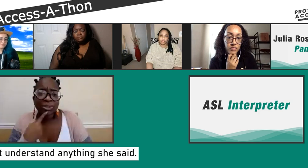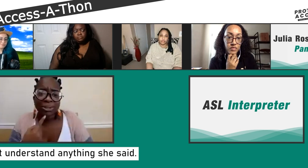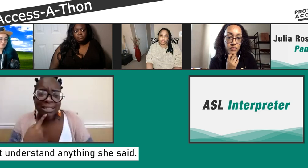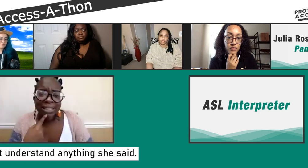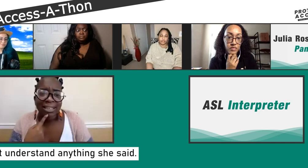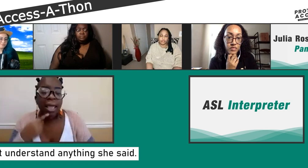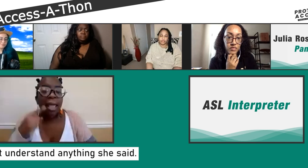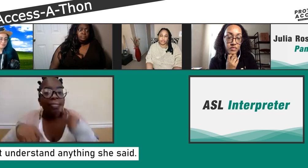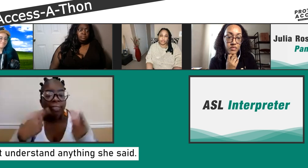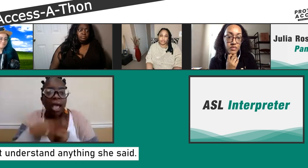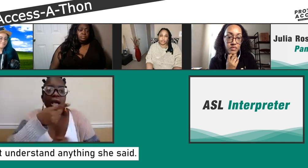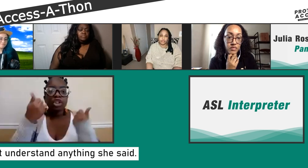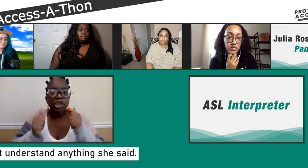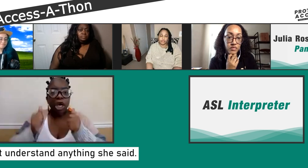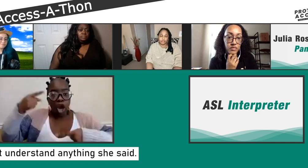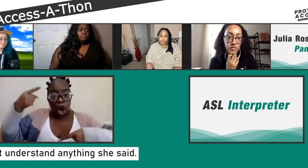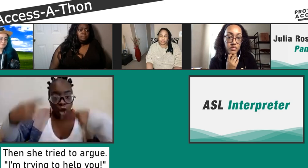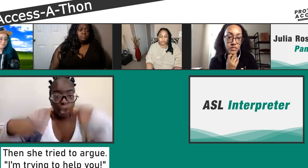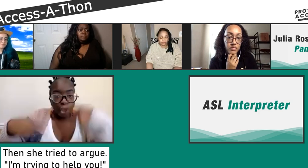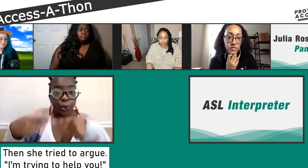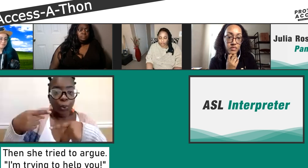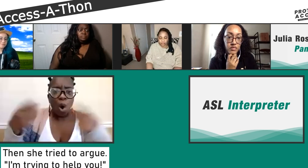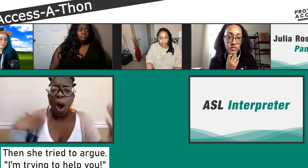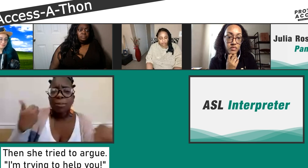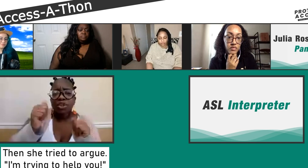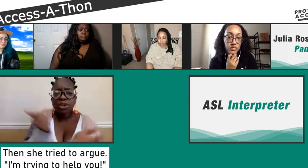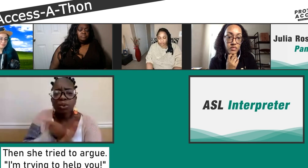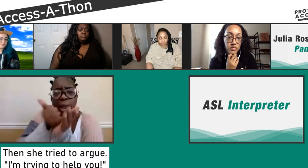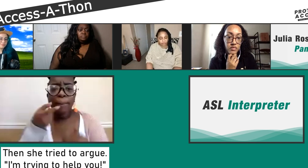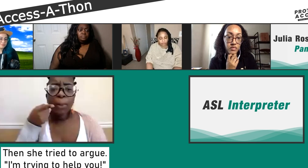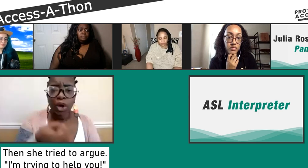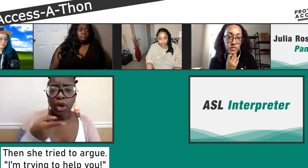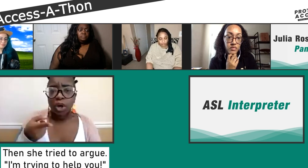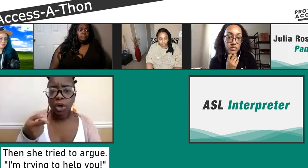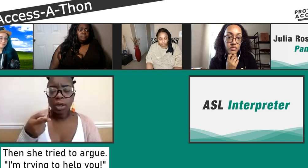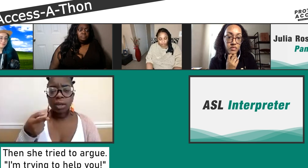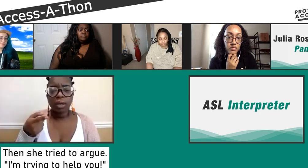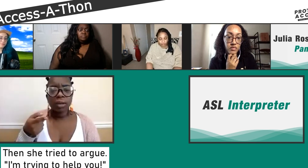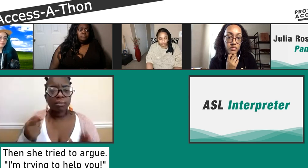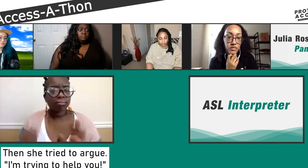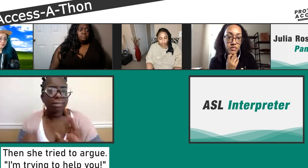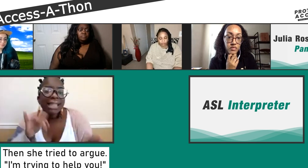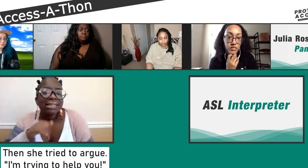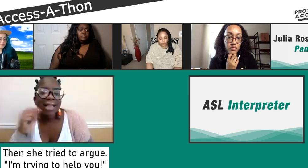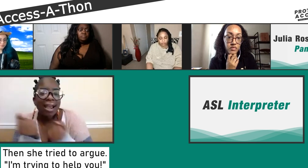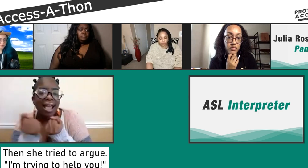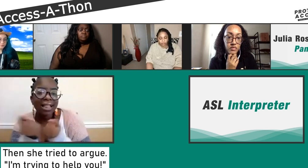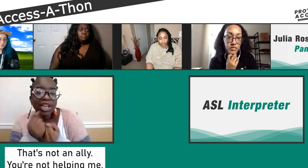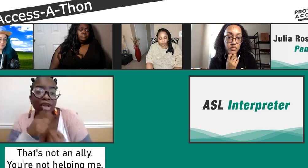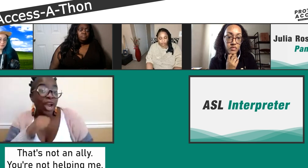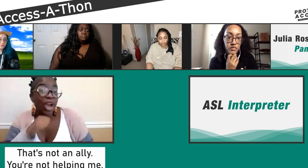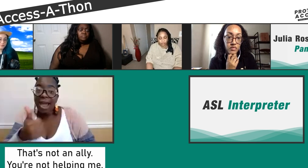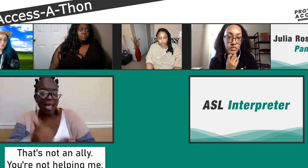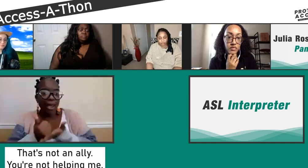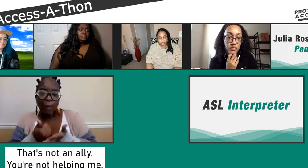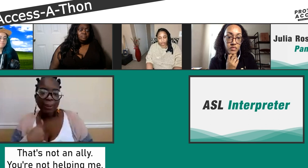because I don't even understand what she is saying. And that's pointless at that point, right? So trying to argue, and I'm trying to help her, it's like, what?